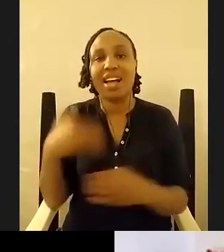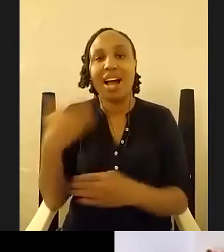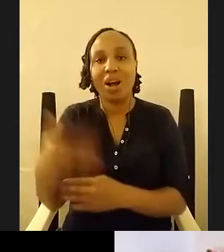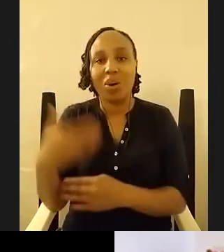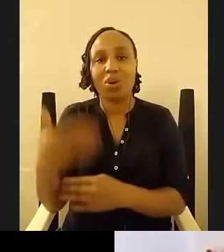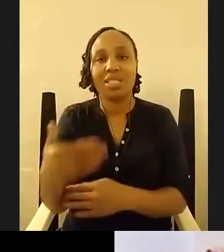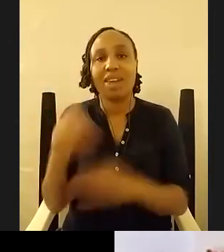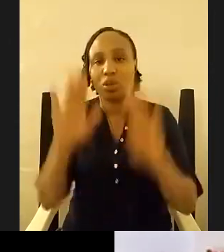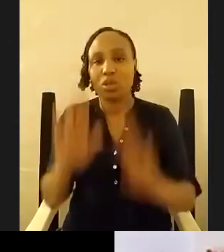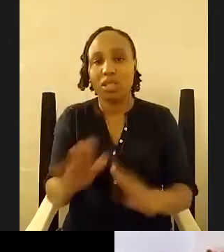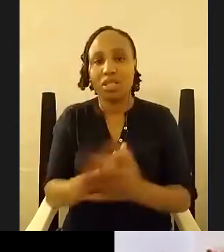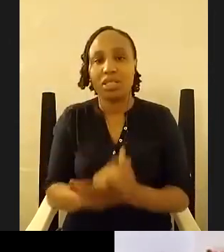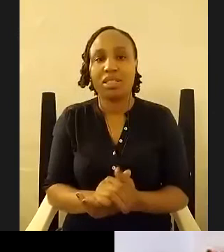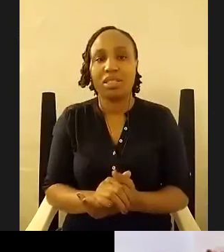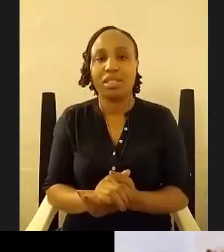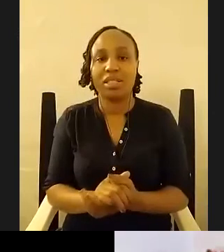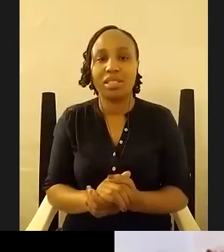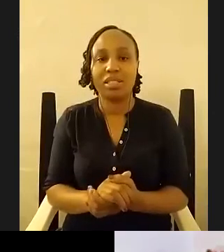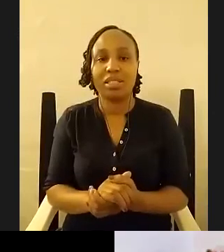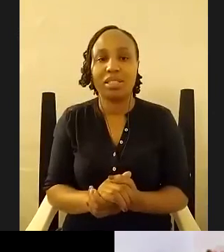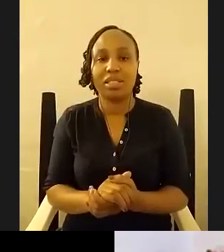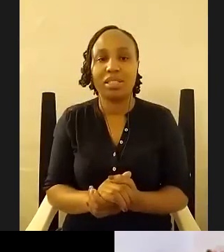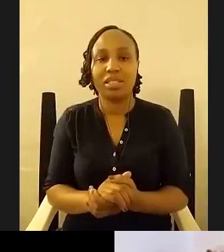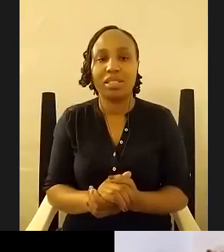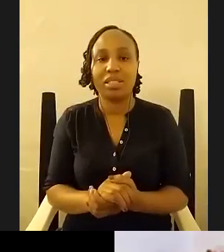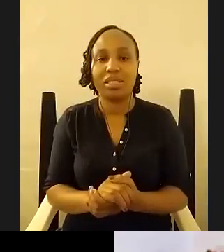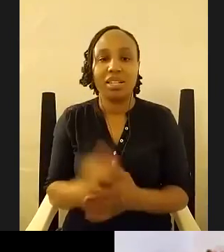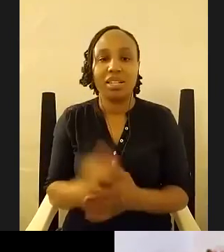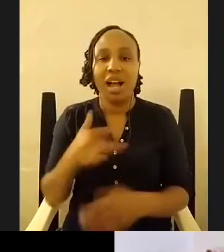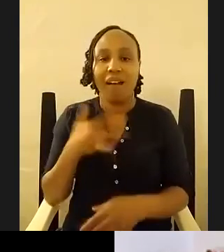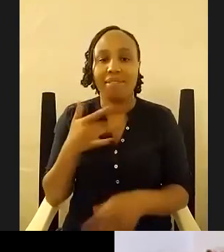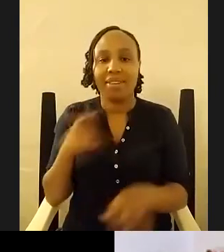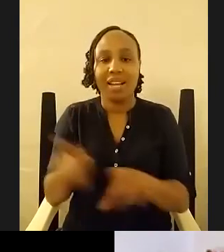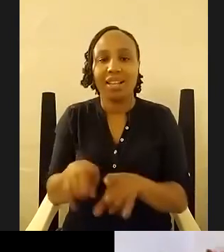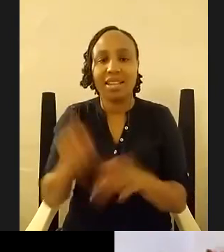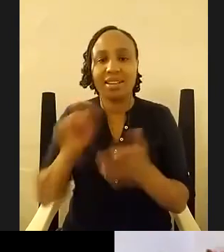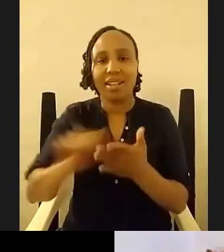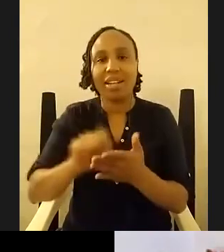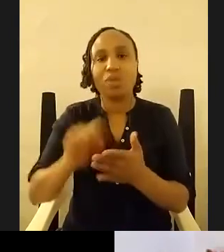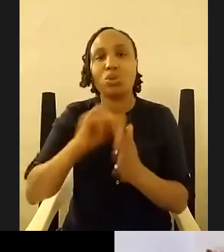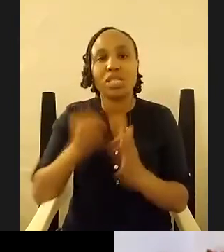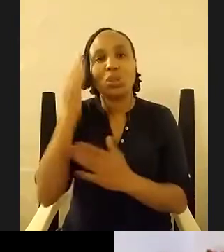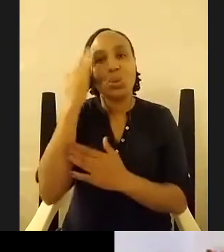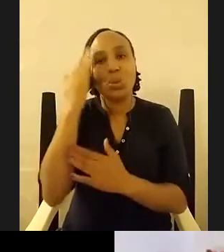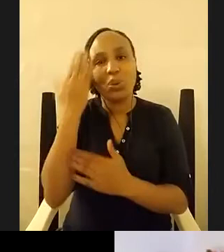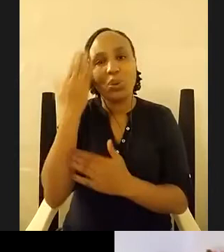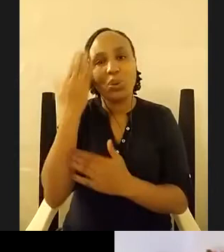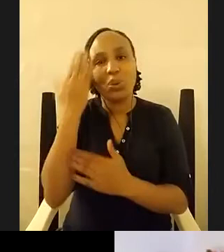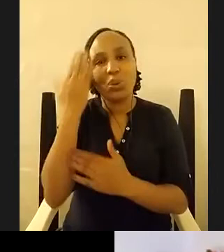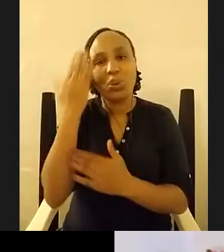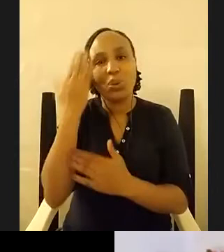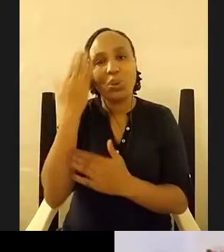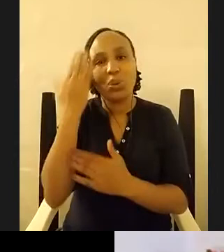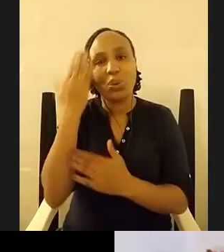a deadline yeah but i i feel like as a writer you just know you it's it's instinct you know it's it's kind of like the question